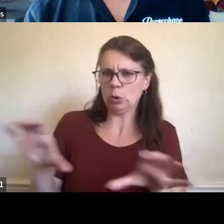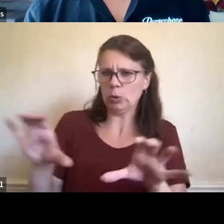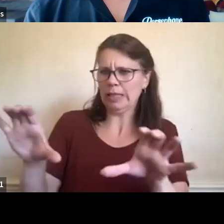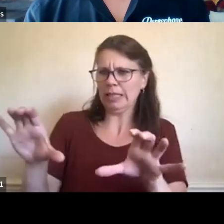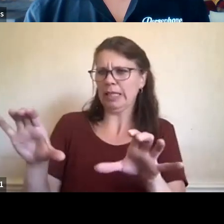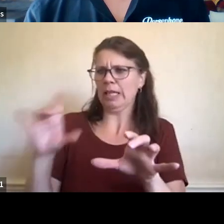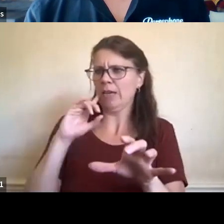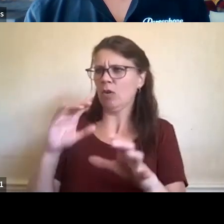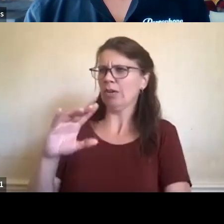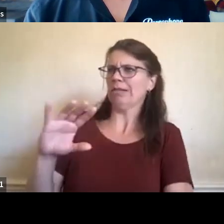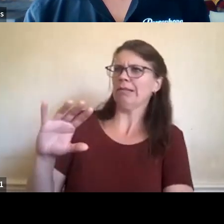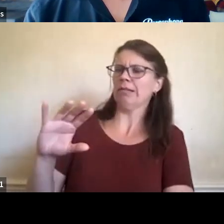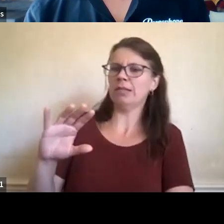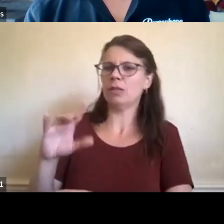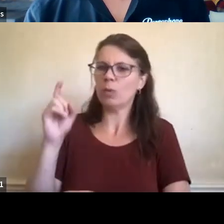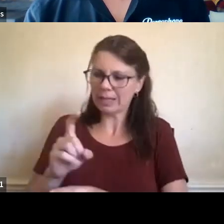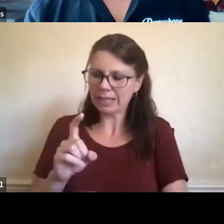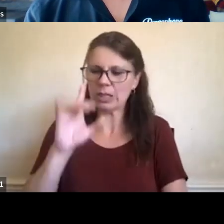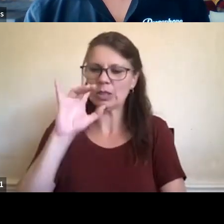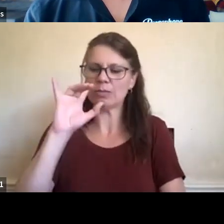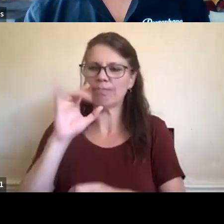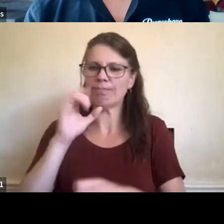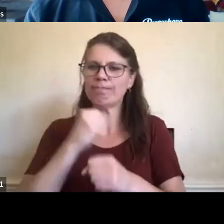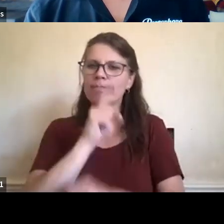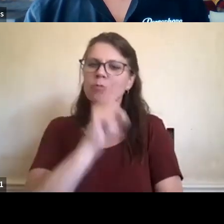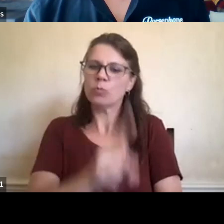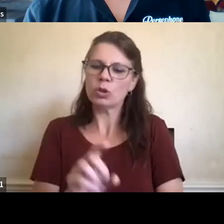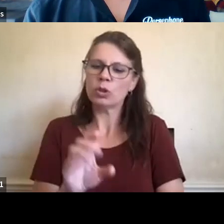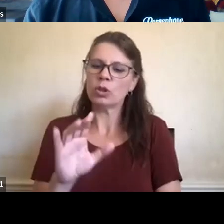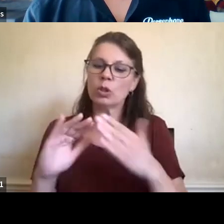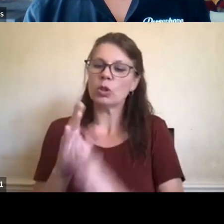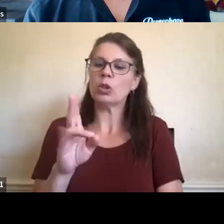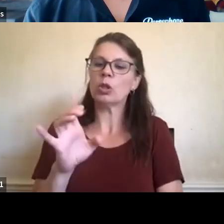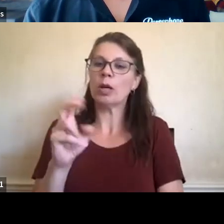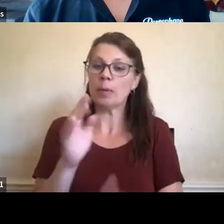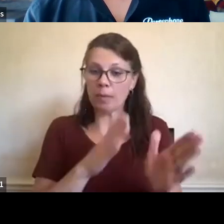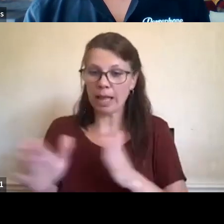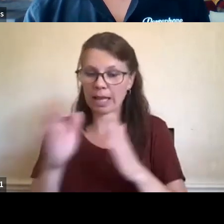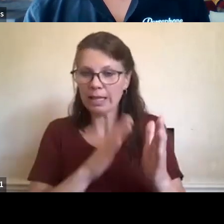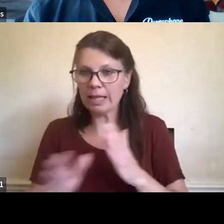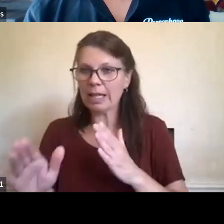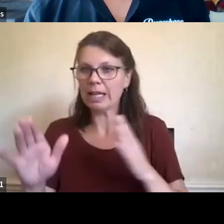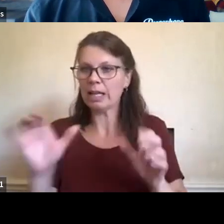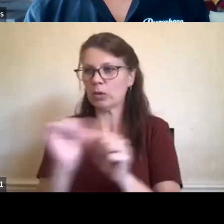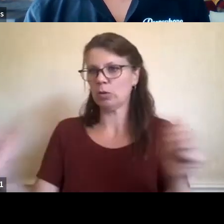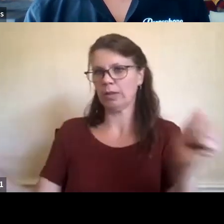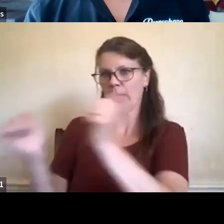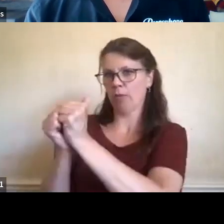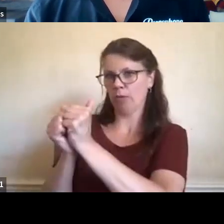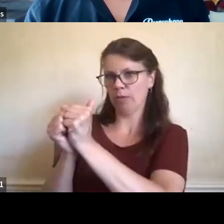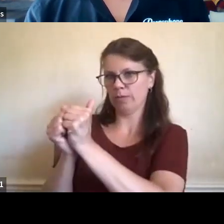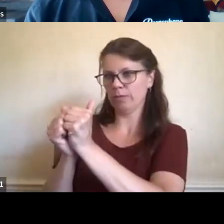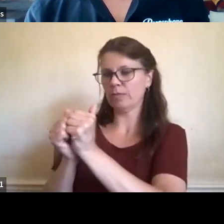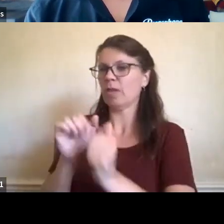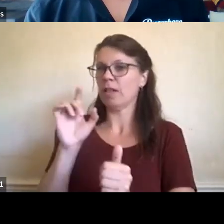you know, urban planning looks with our foreshore? you know, this, this was a really big question that we had had to